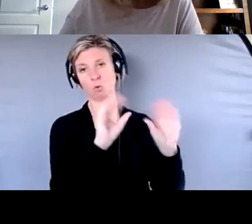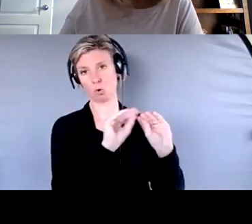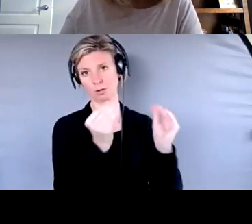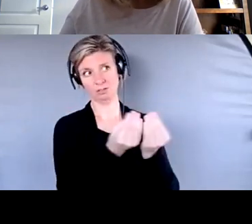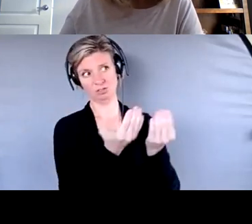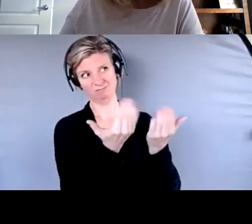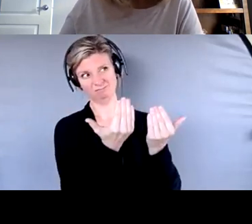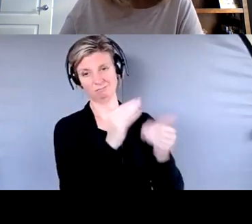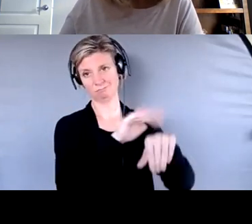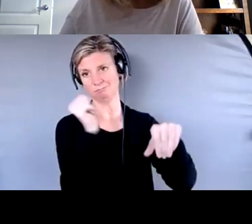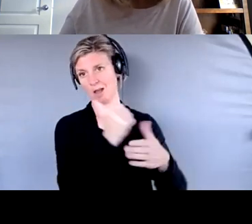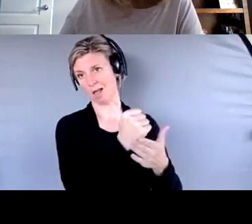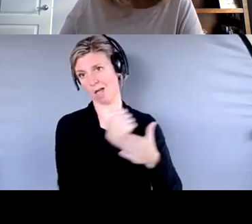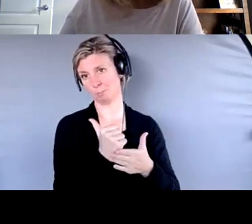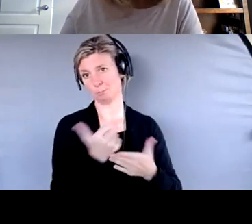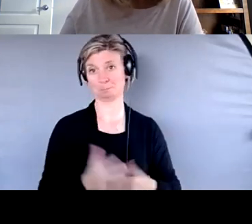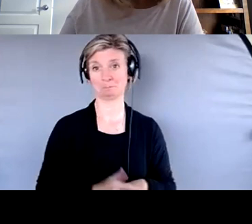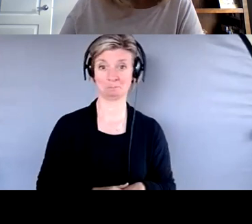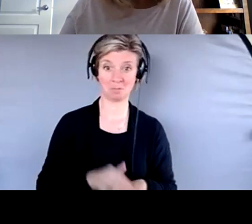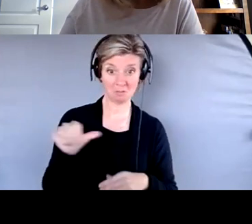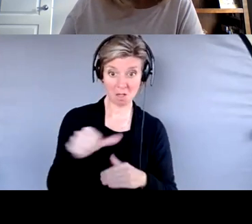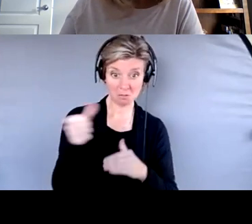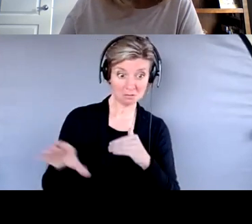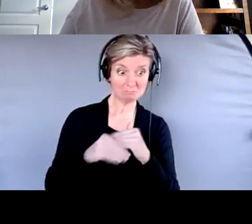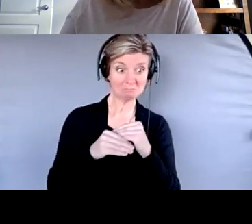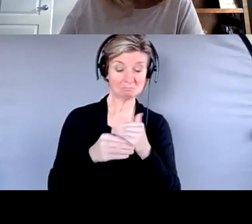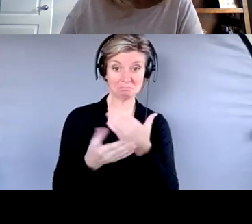I don't know if there's anyone else that wants to jump in and add on that.